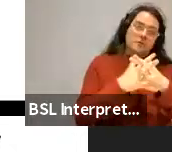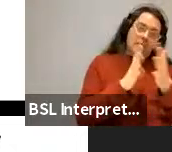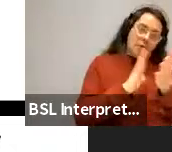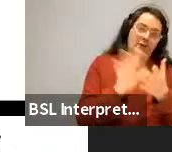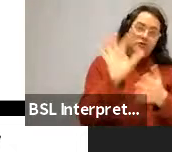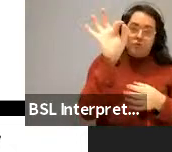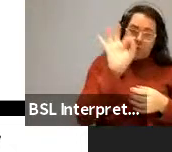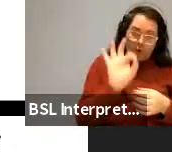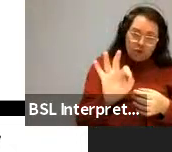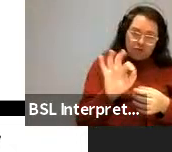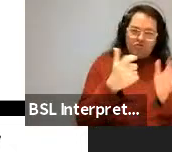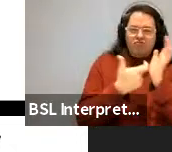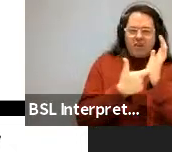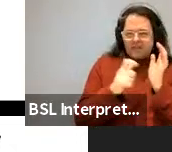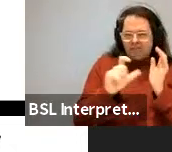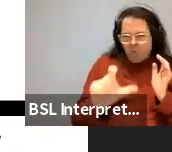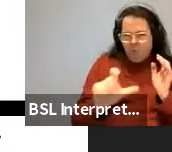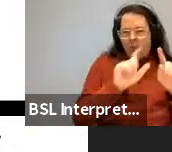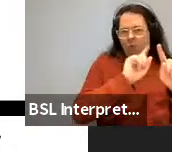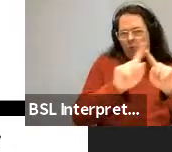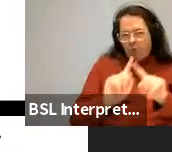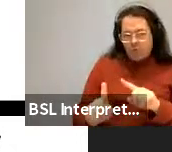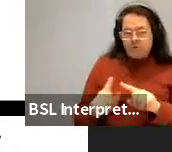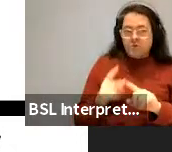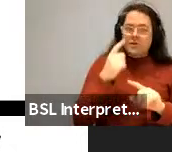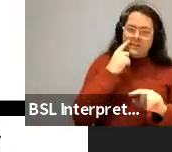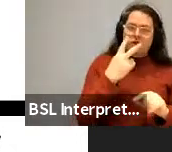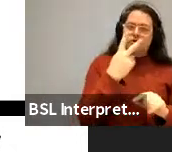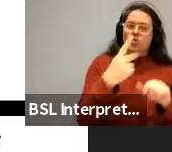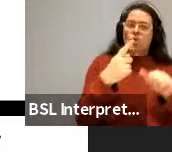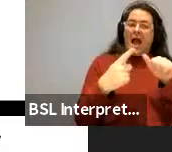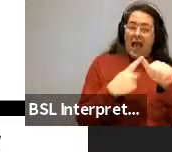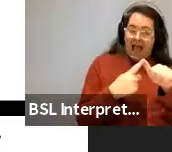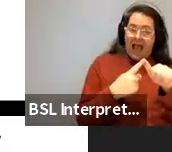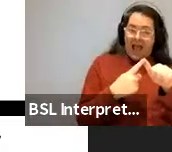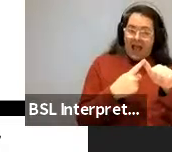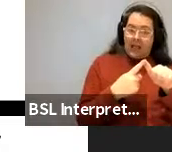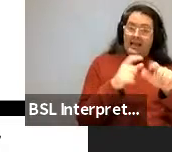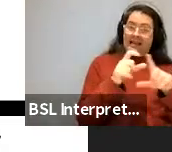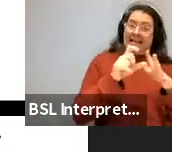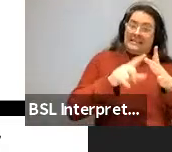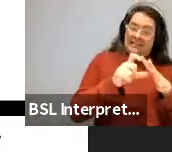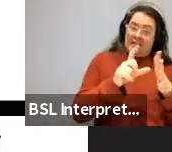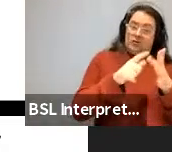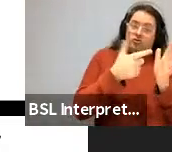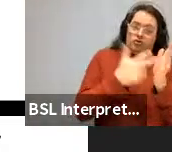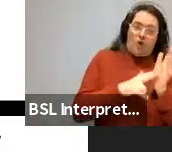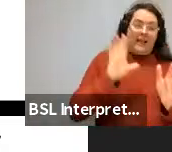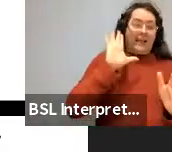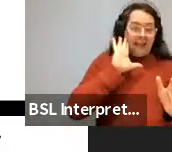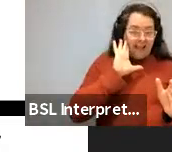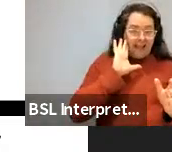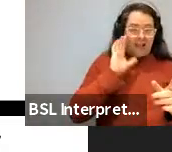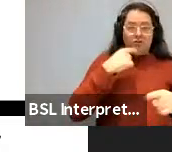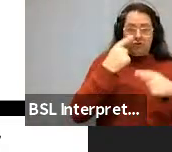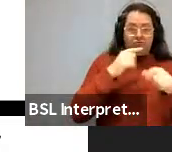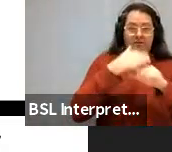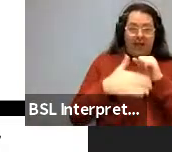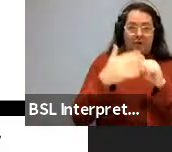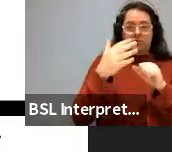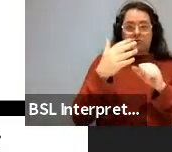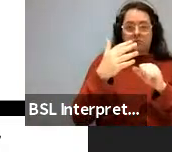clauses. So from 2A, did John hear stories about Fred? You can get, what did John hear stories about?